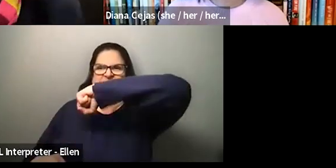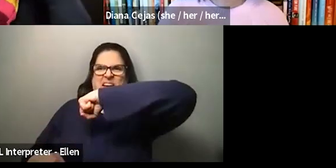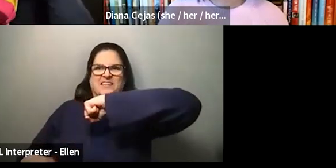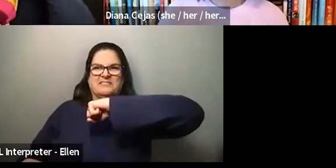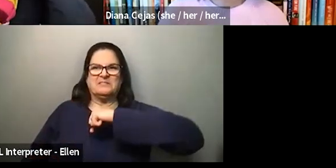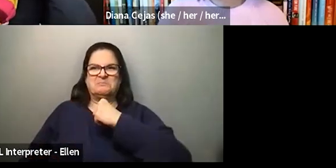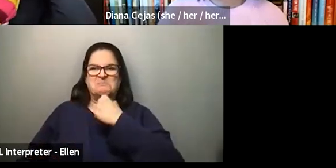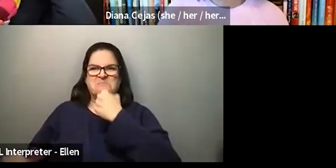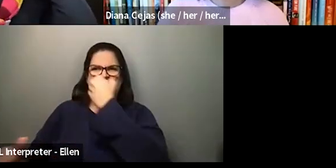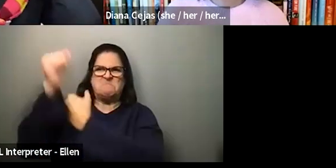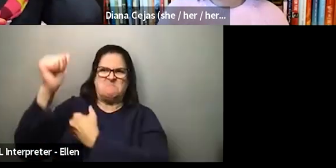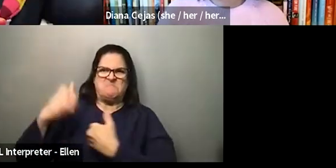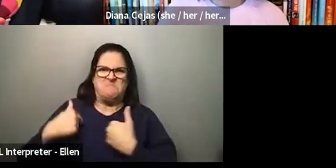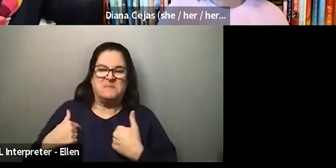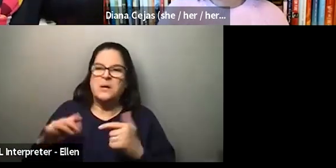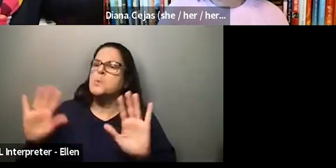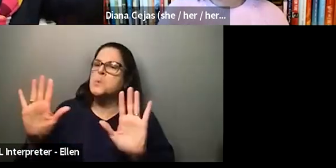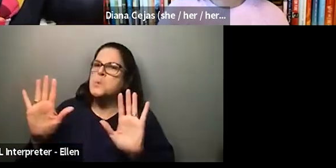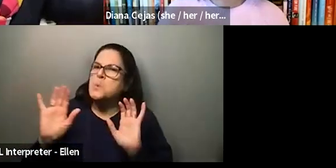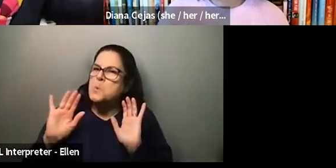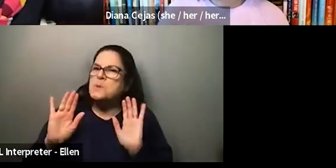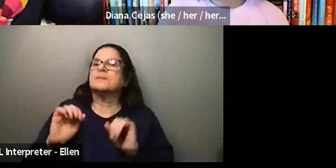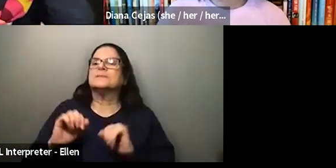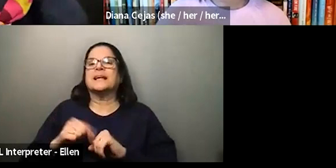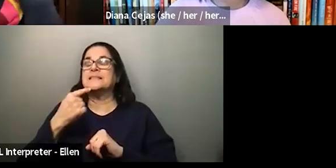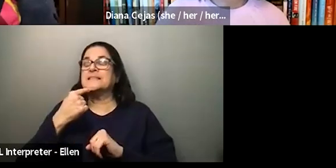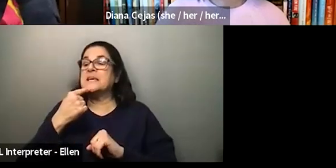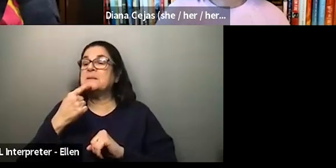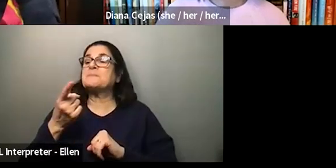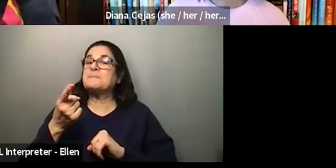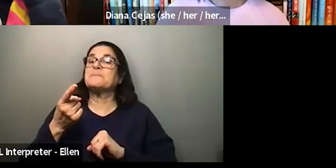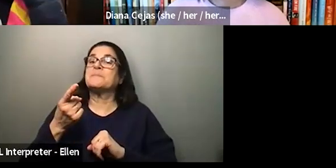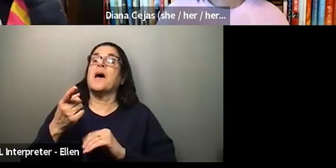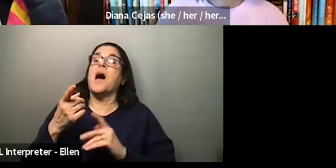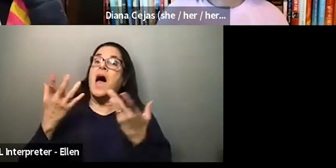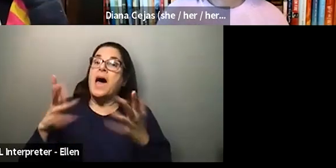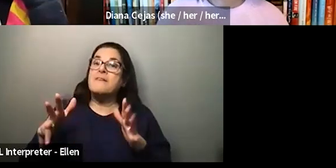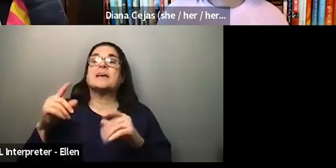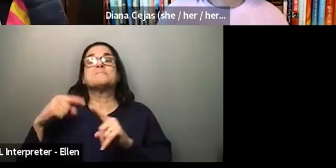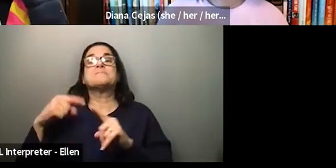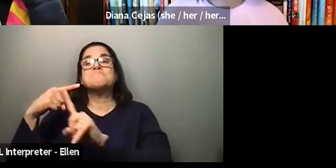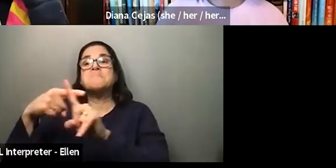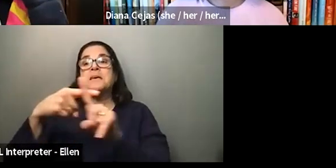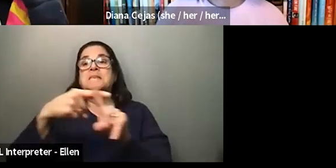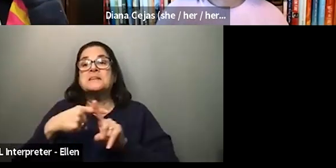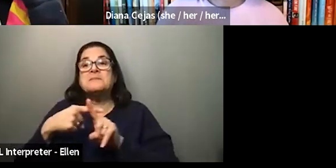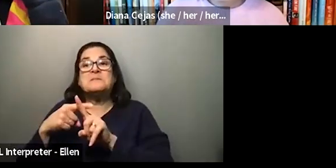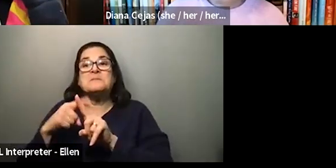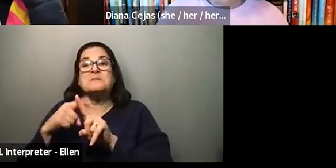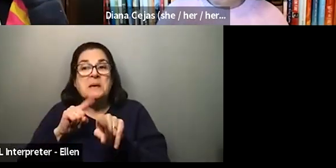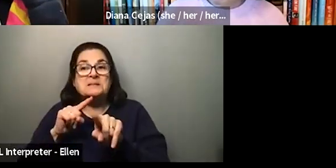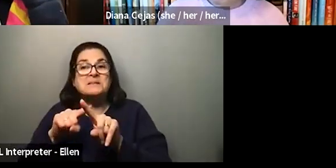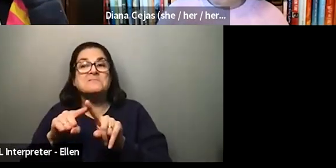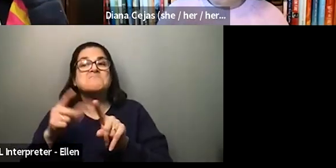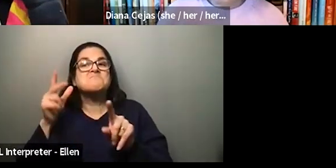teaching moment. And I can say I've had some positive responses from that, but I'd love to hear from the rest of the panel. Yeah, I've had some similar